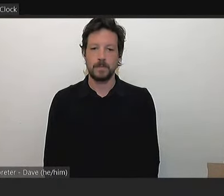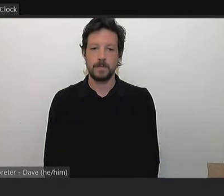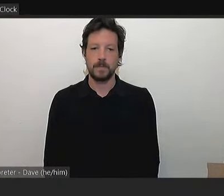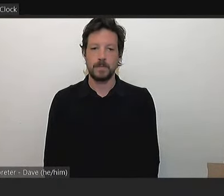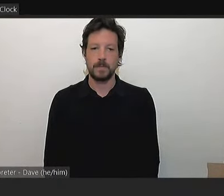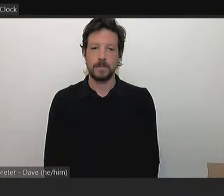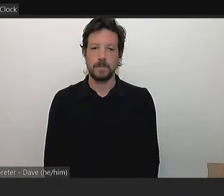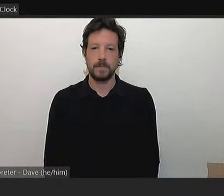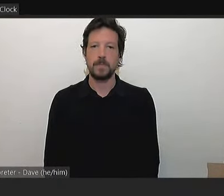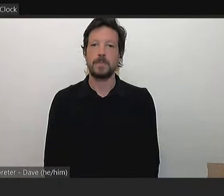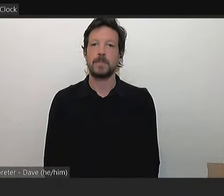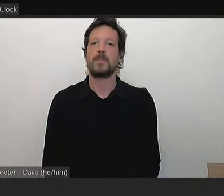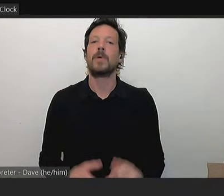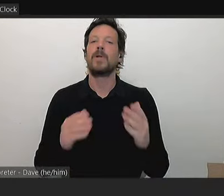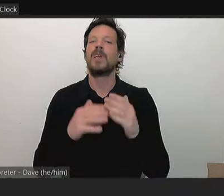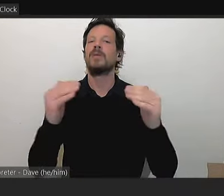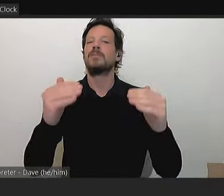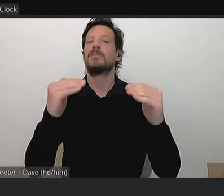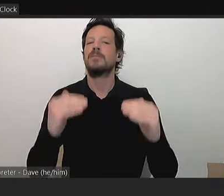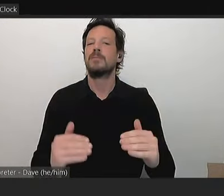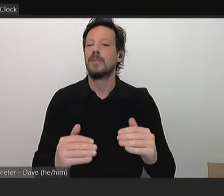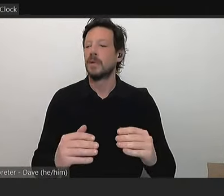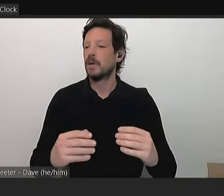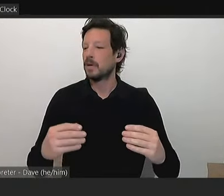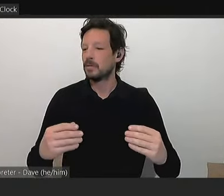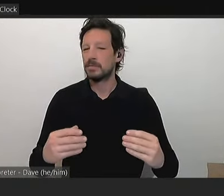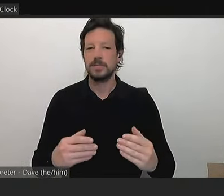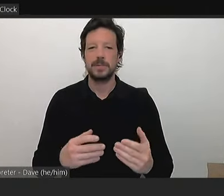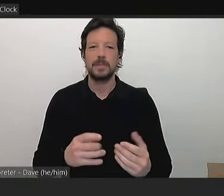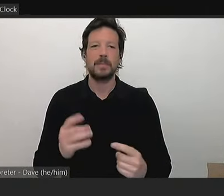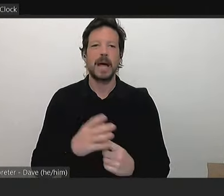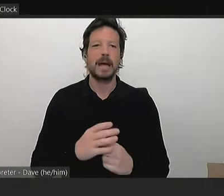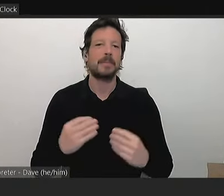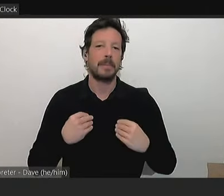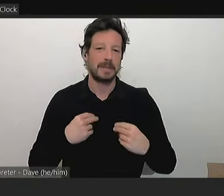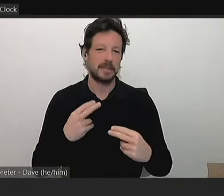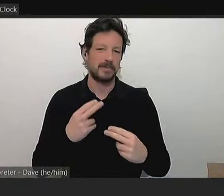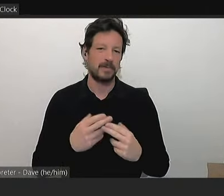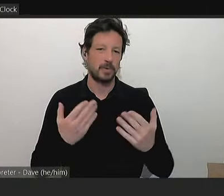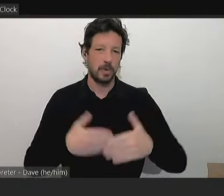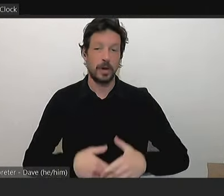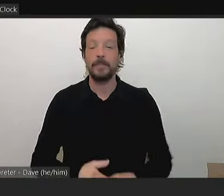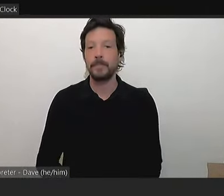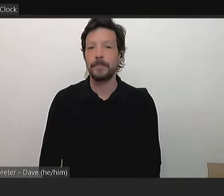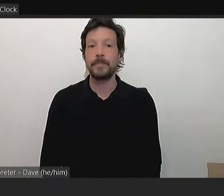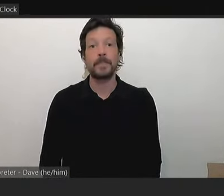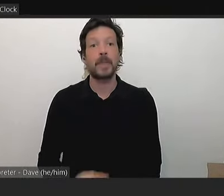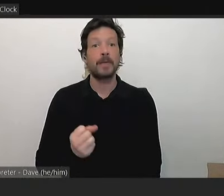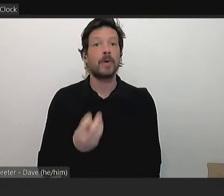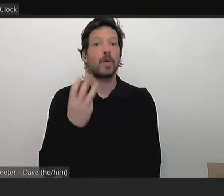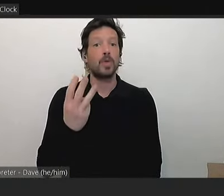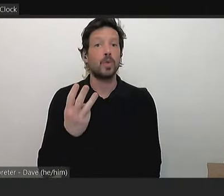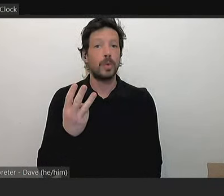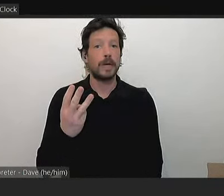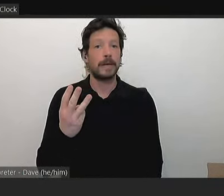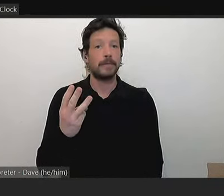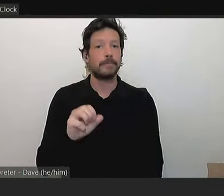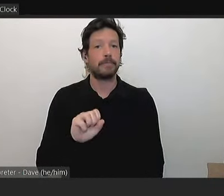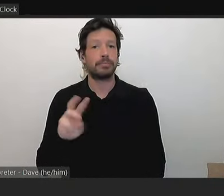So I'll move straight into our business for this evening. Before we ask questions to our officers, we do have three submitters that I wish to address